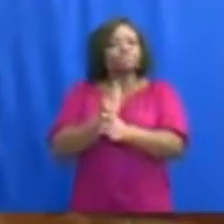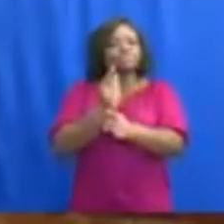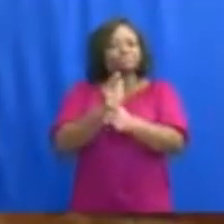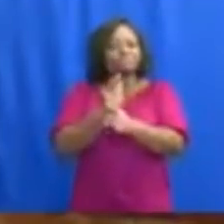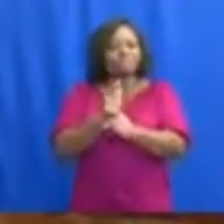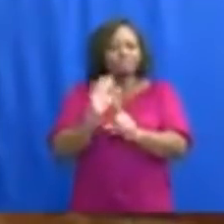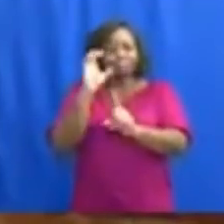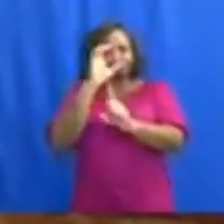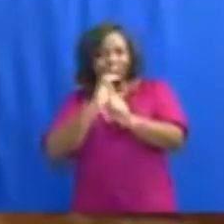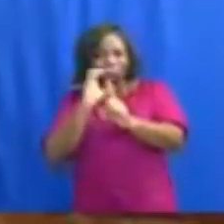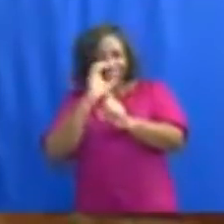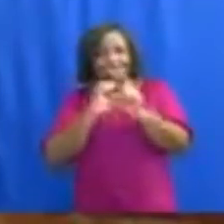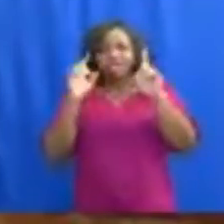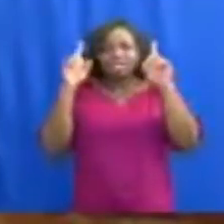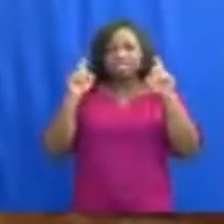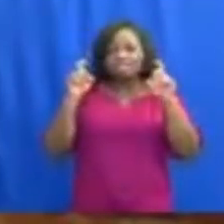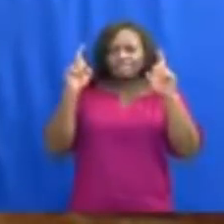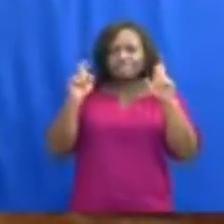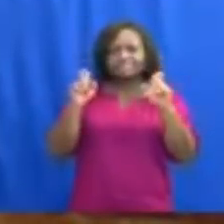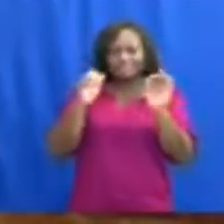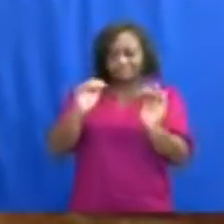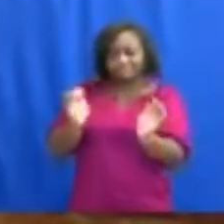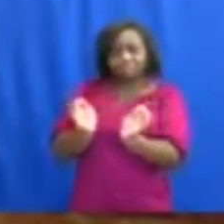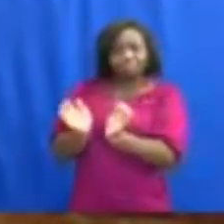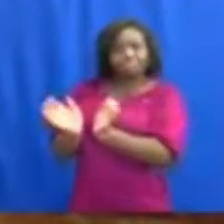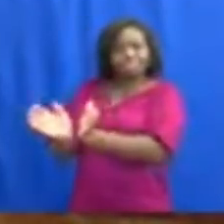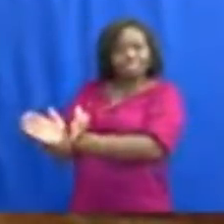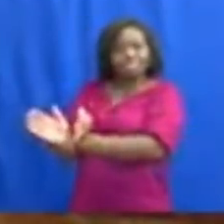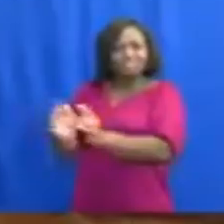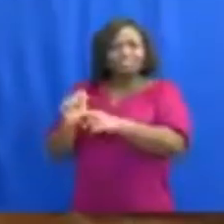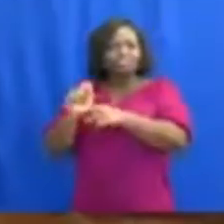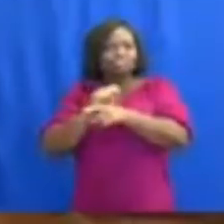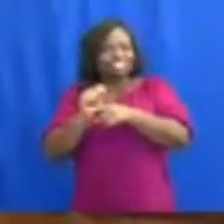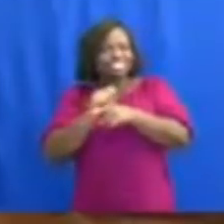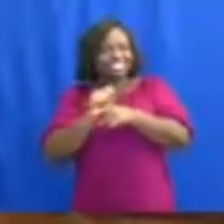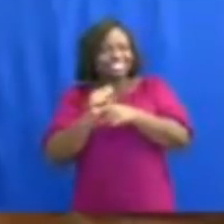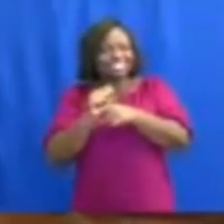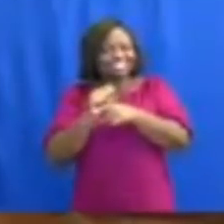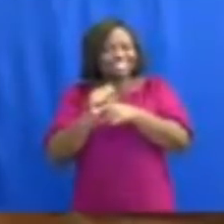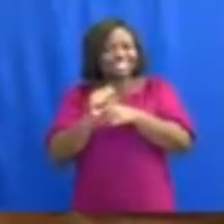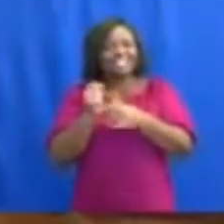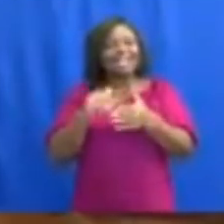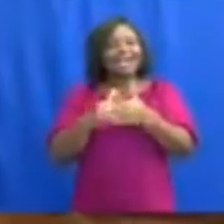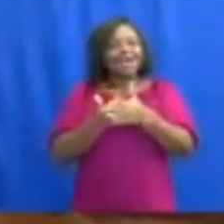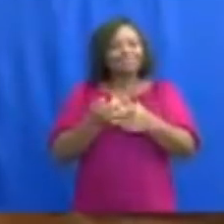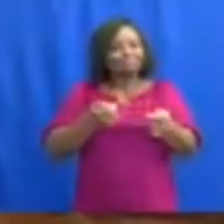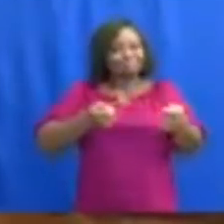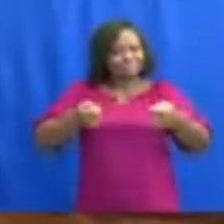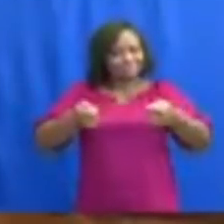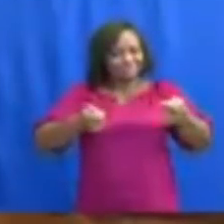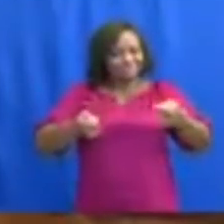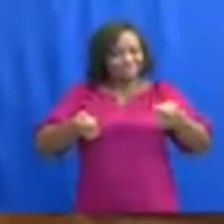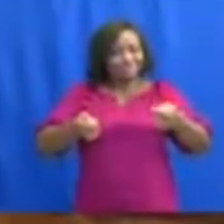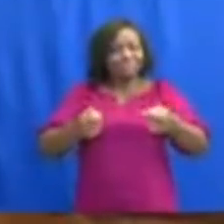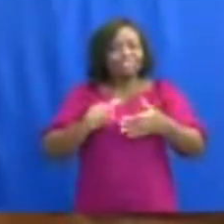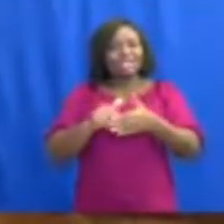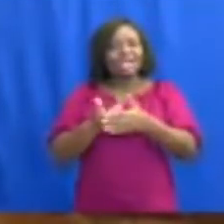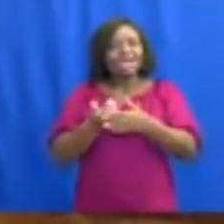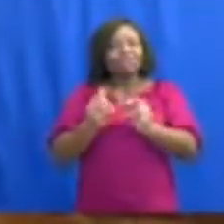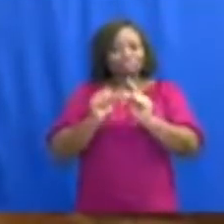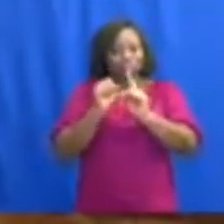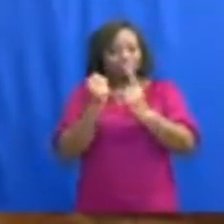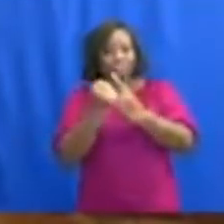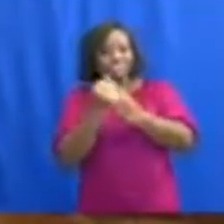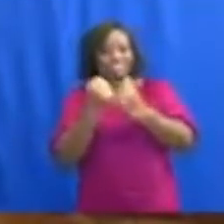tracing, testing, isolating, treating, and the maintenance of the relevant social